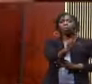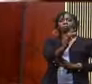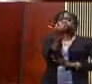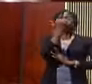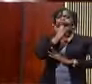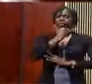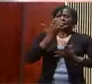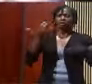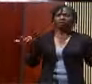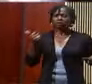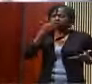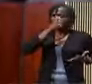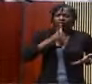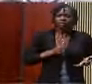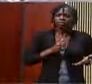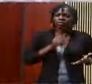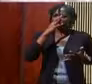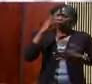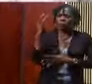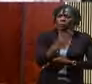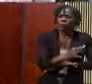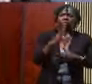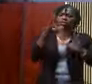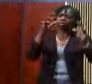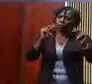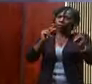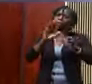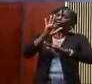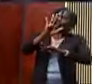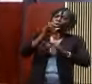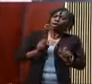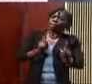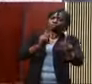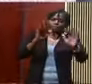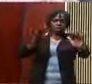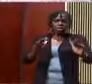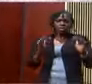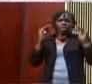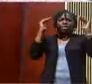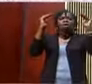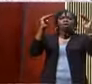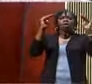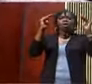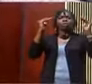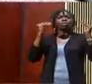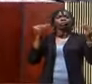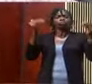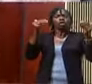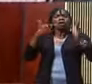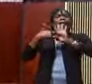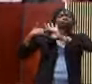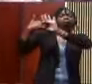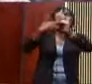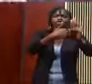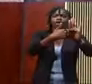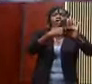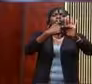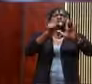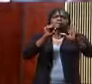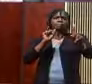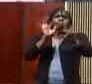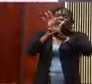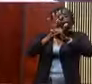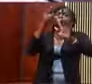those who are suffering, but to use your privilege for those who are underprivileged. If you don't do that, Jesus